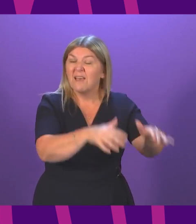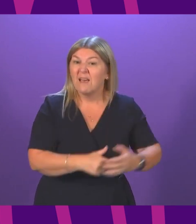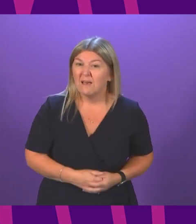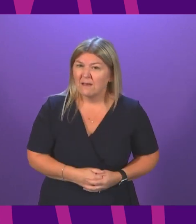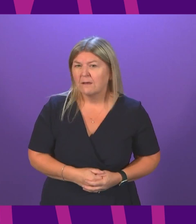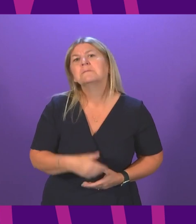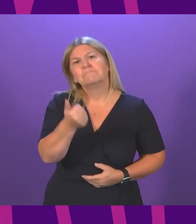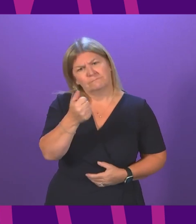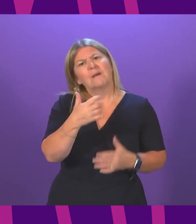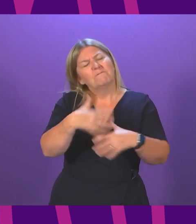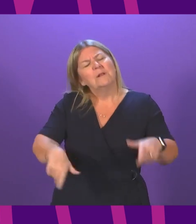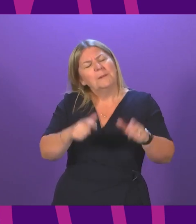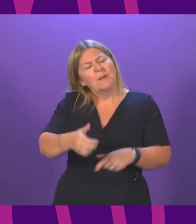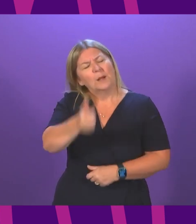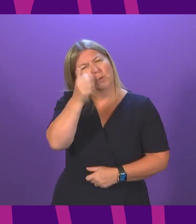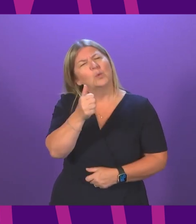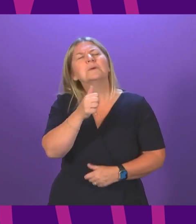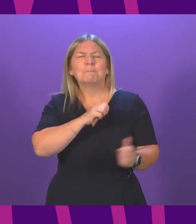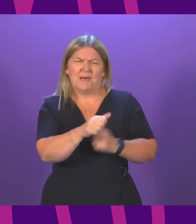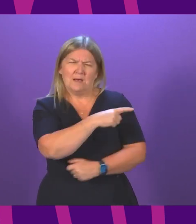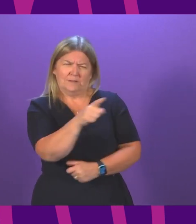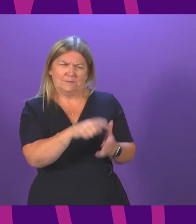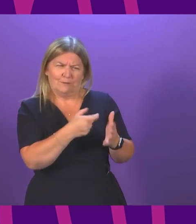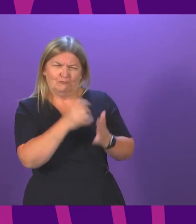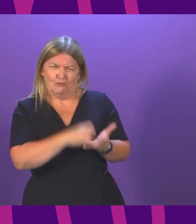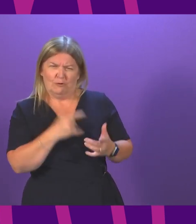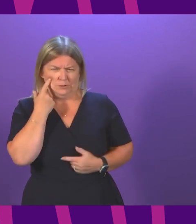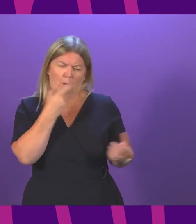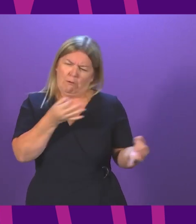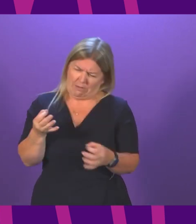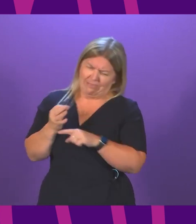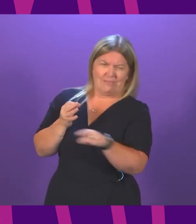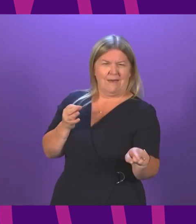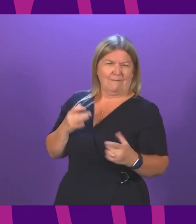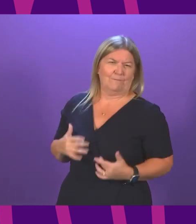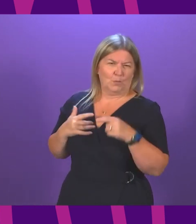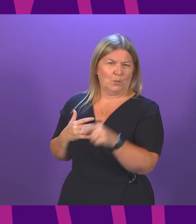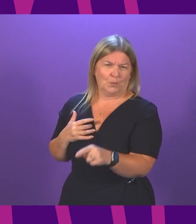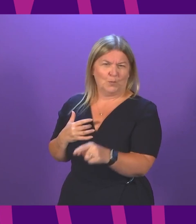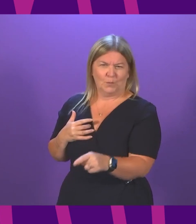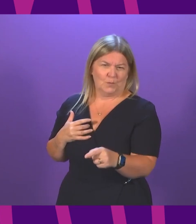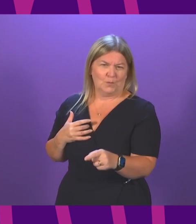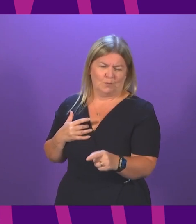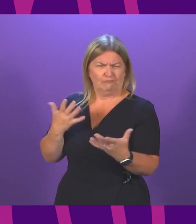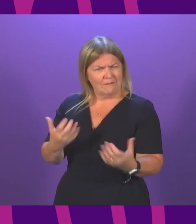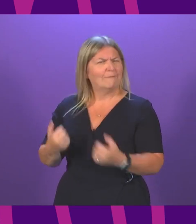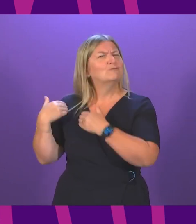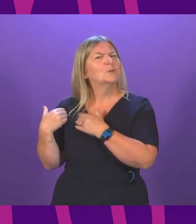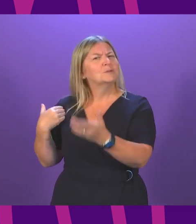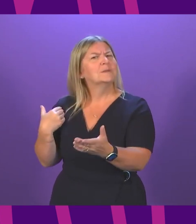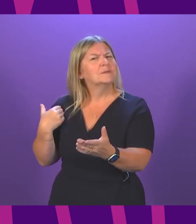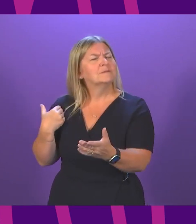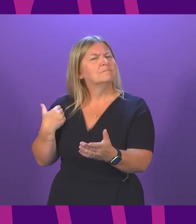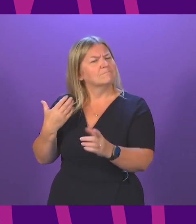Perhaps Douglas Ross should take a leaf out of their book and also engage in this issue with a degree of responsibility and